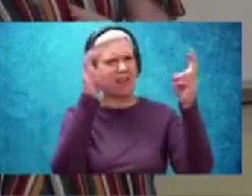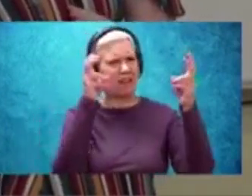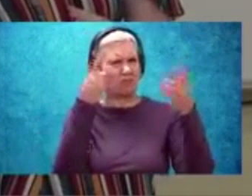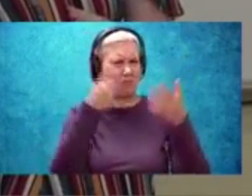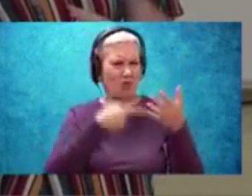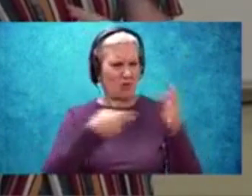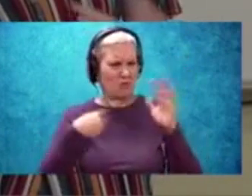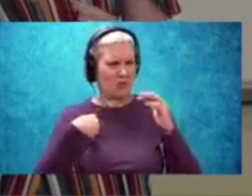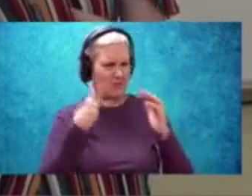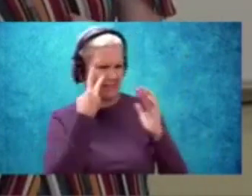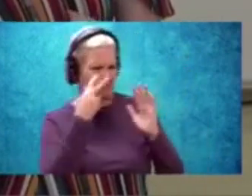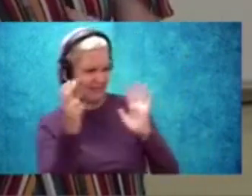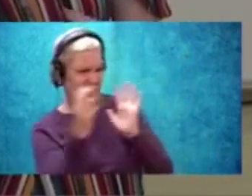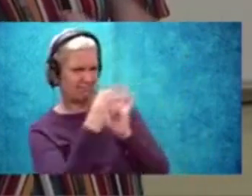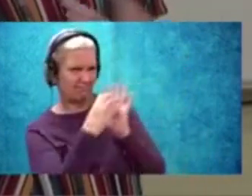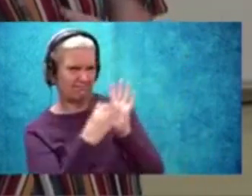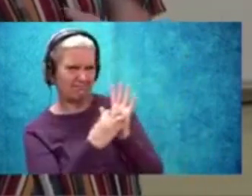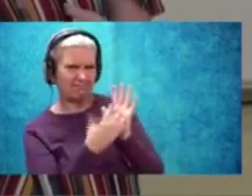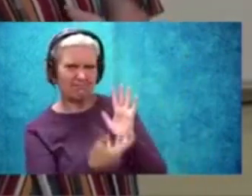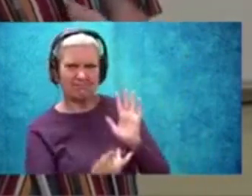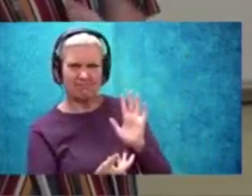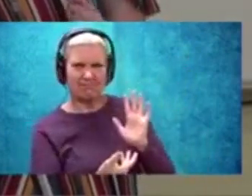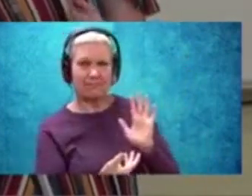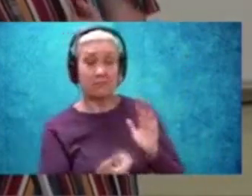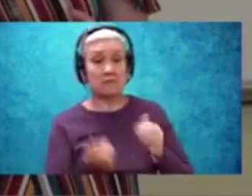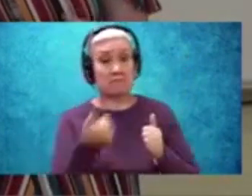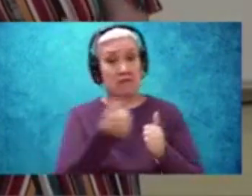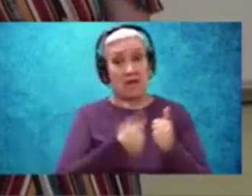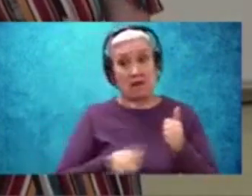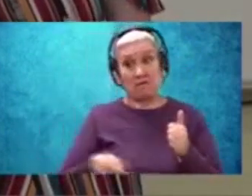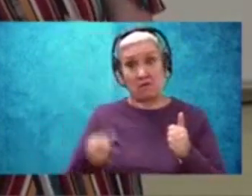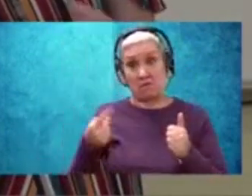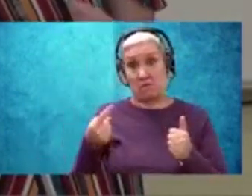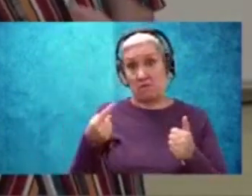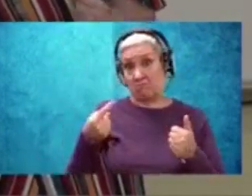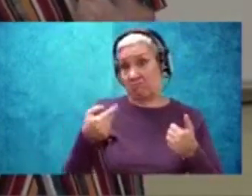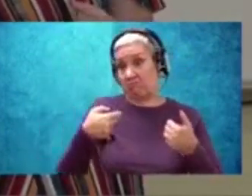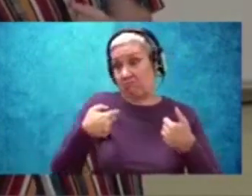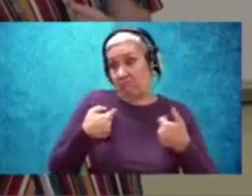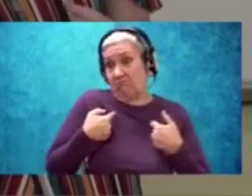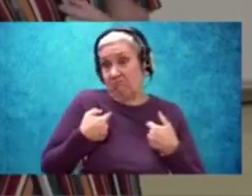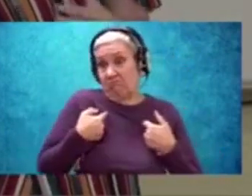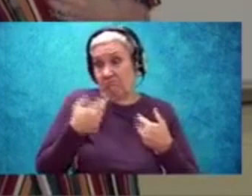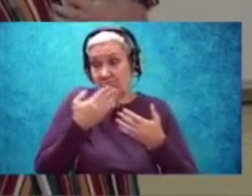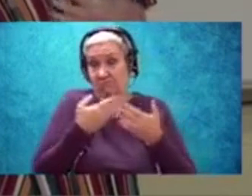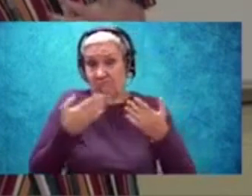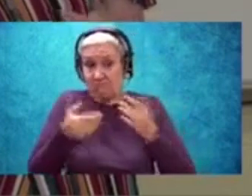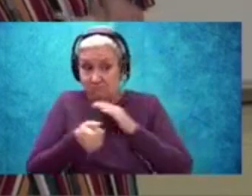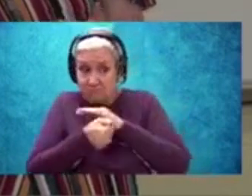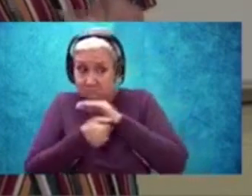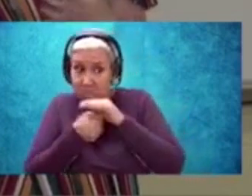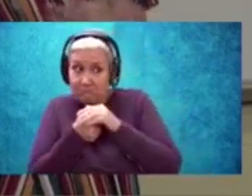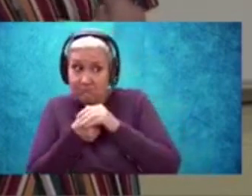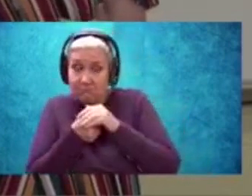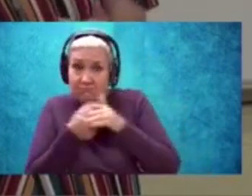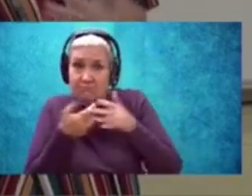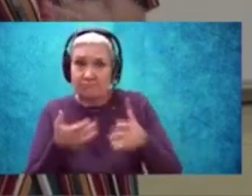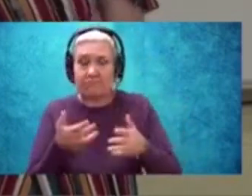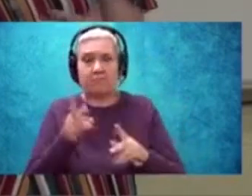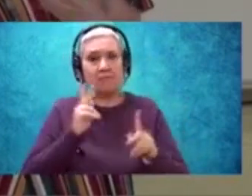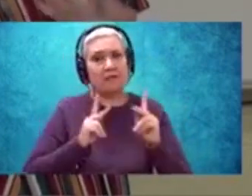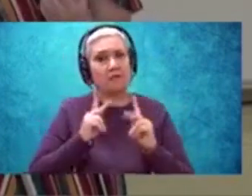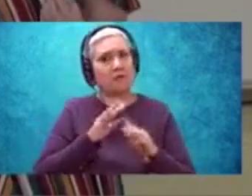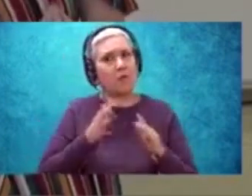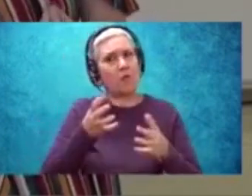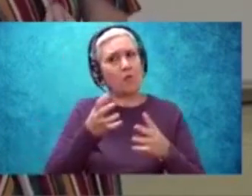poem? Maybe it's everyone has something to hide. Or maybe it's that we don't want people to see